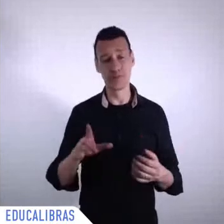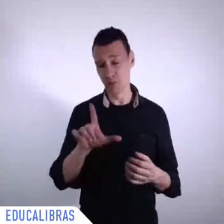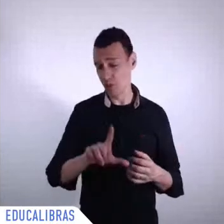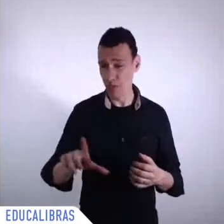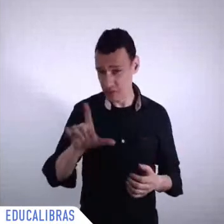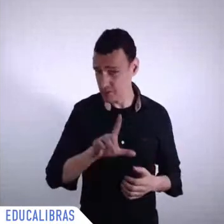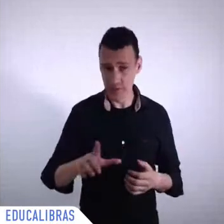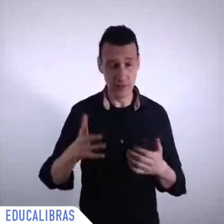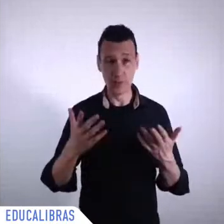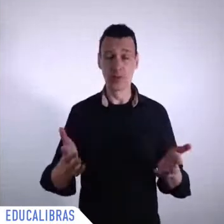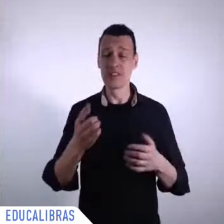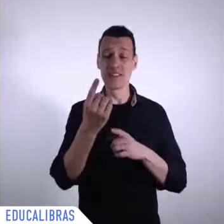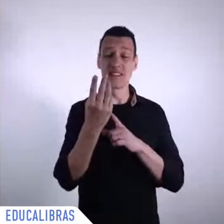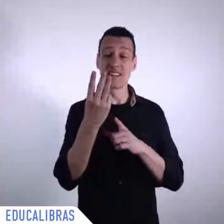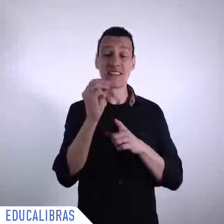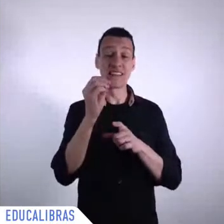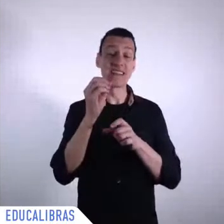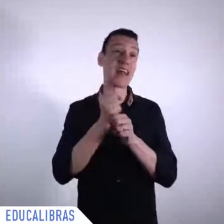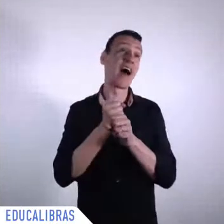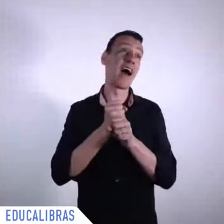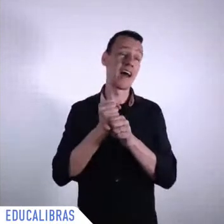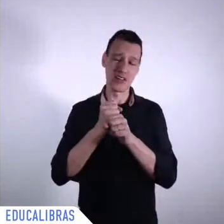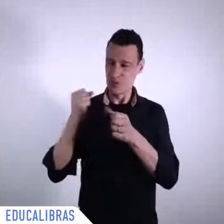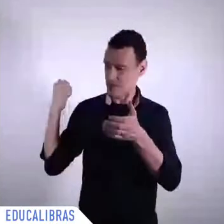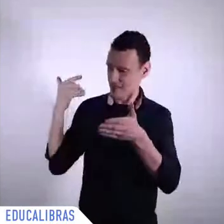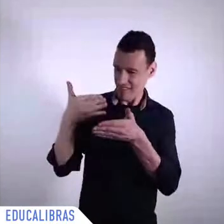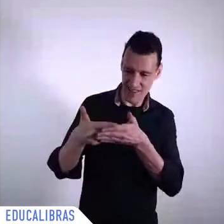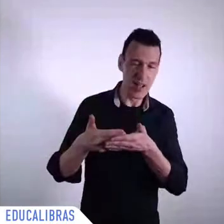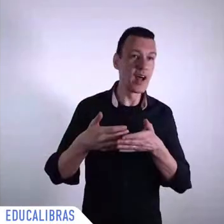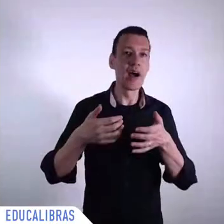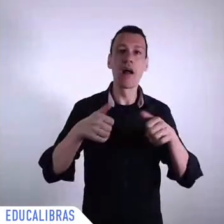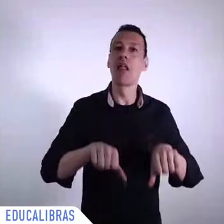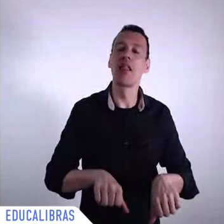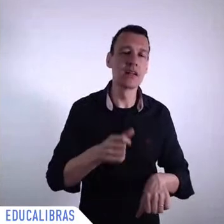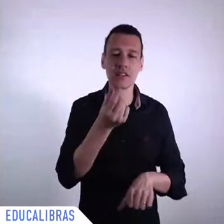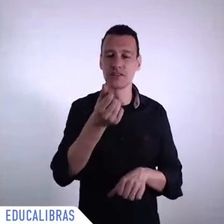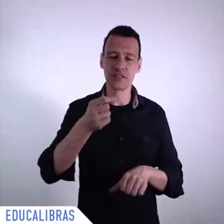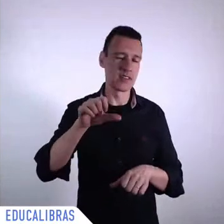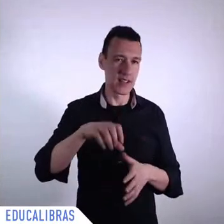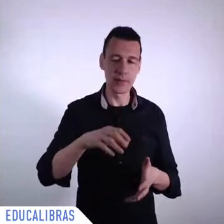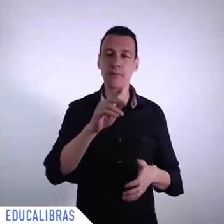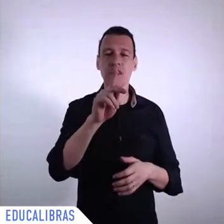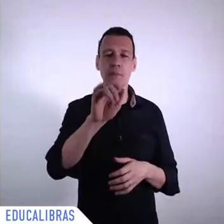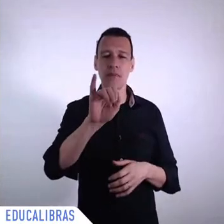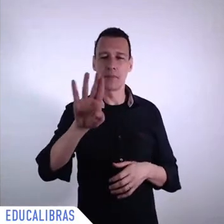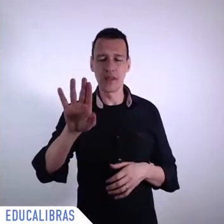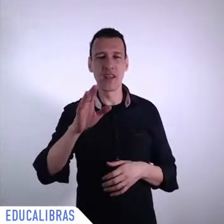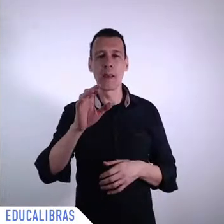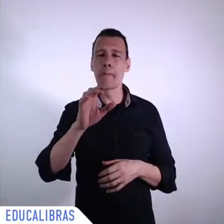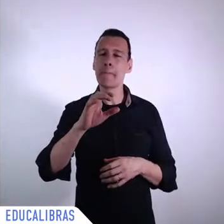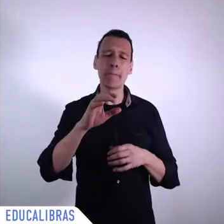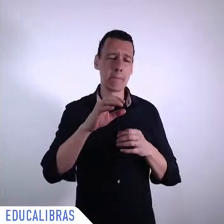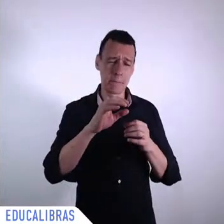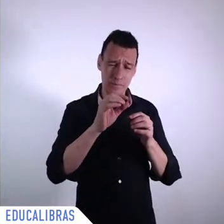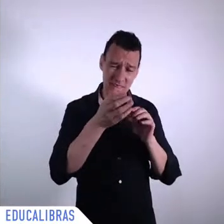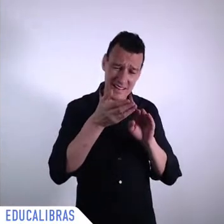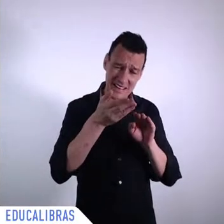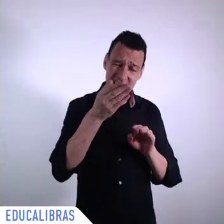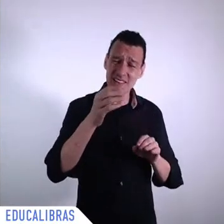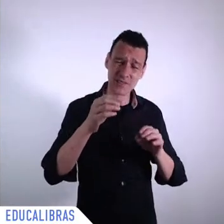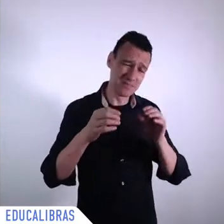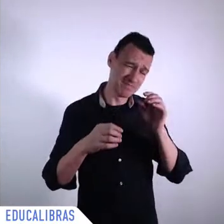recession and Brazil more or less is the same we forecast minus 9.2 percent obviously this means